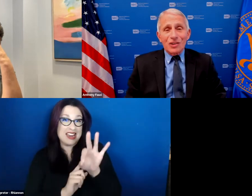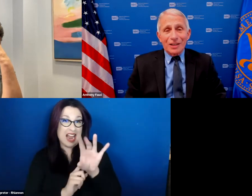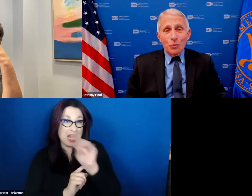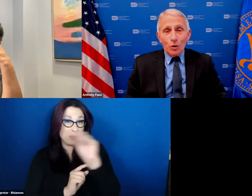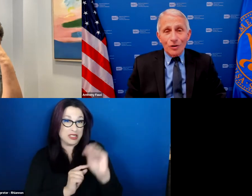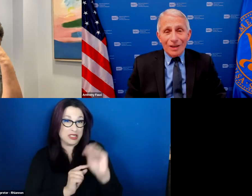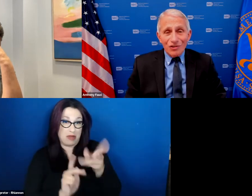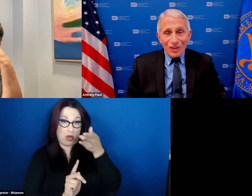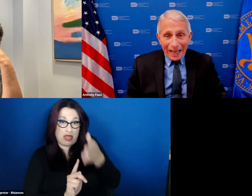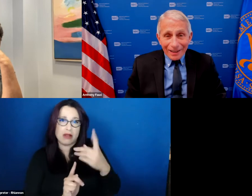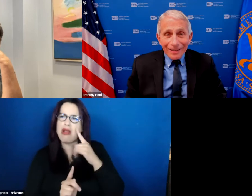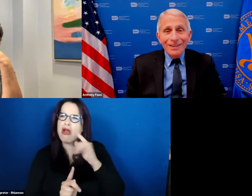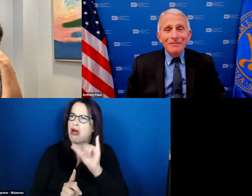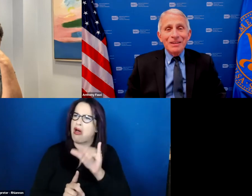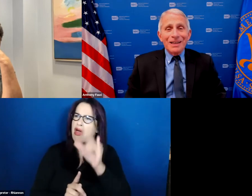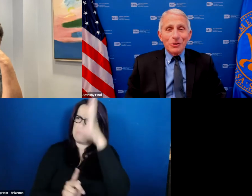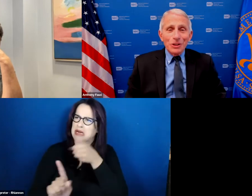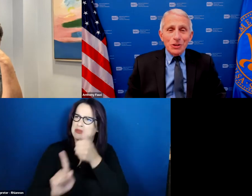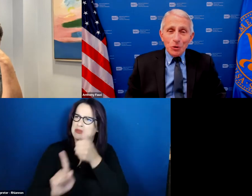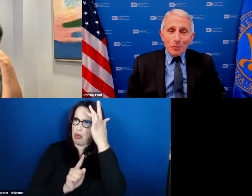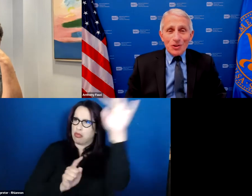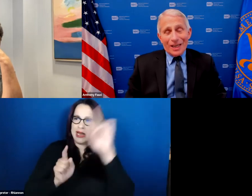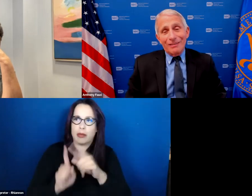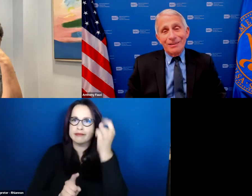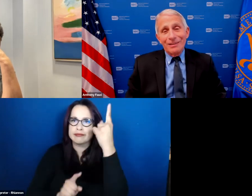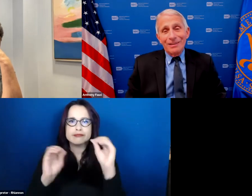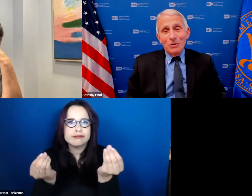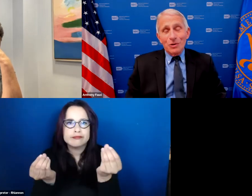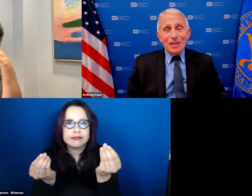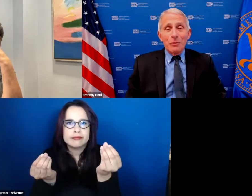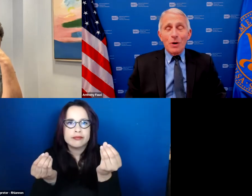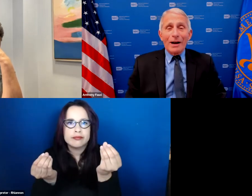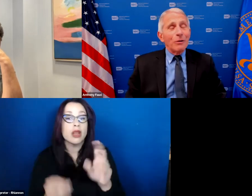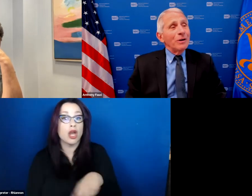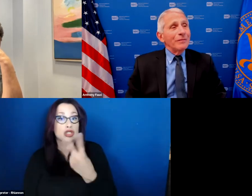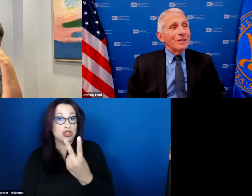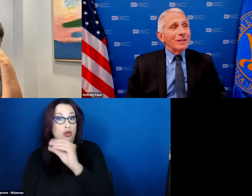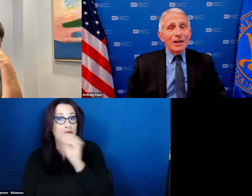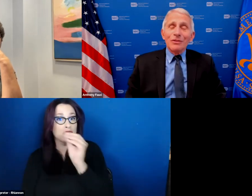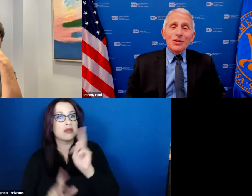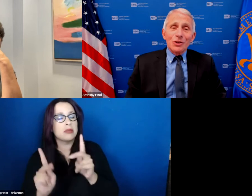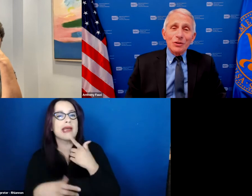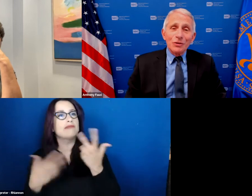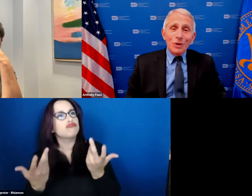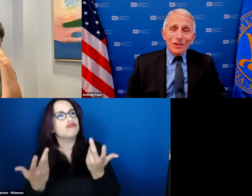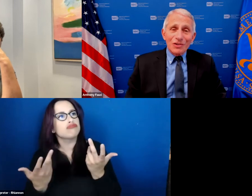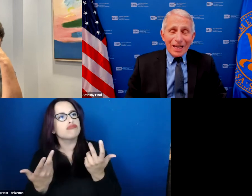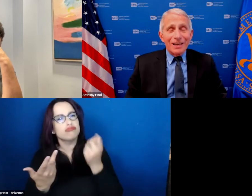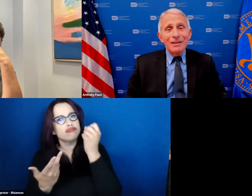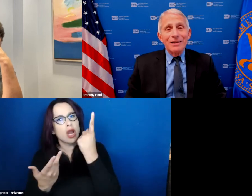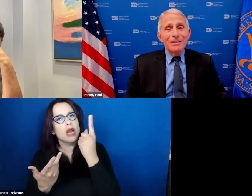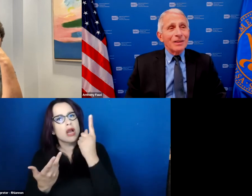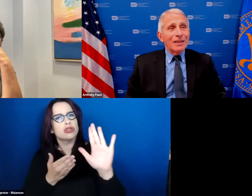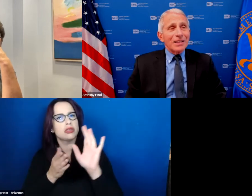didn't understand the word they said and only two percent will say wow I understood what he